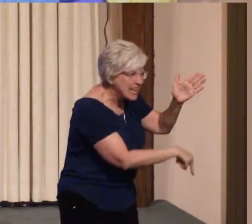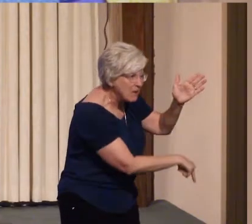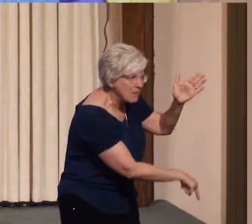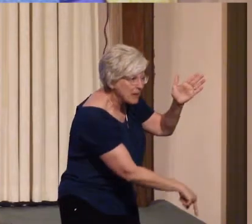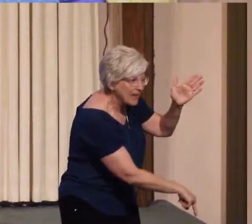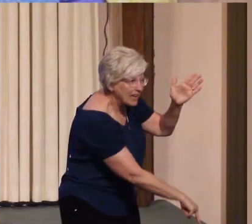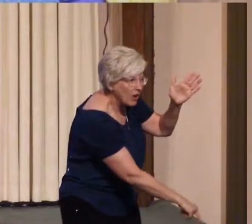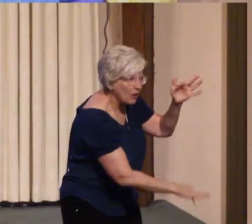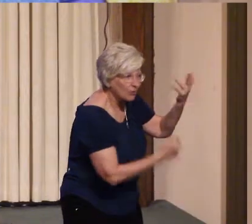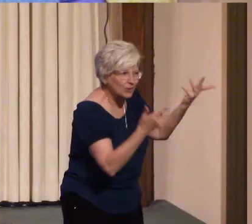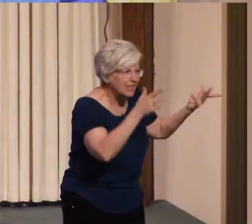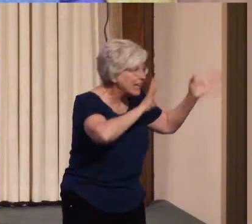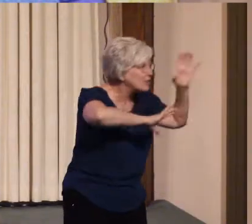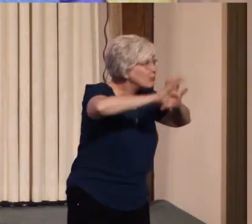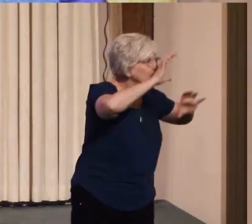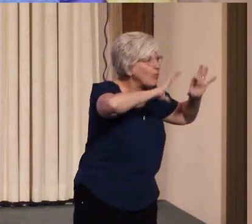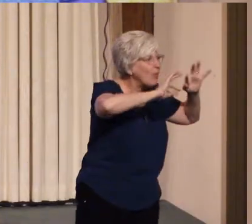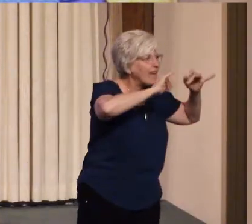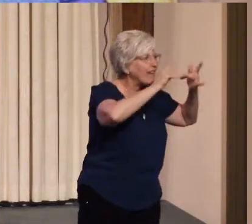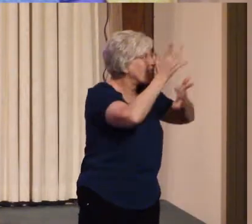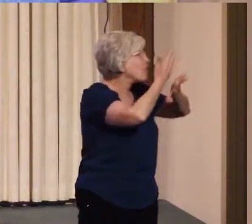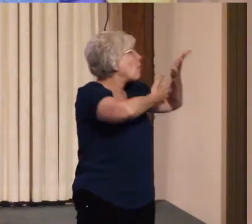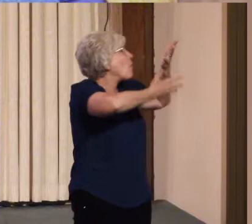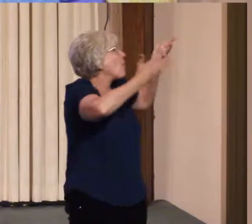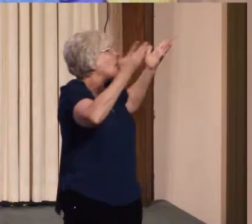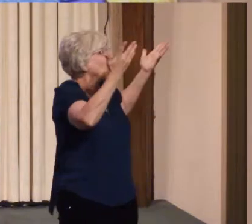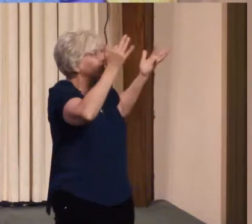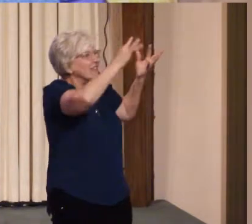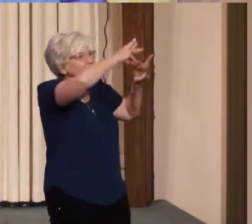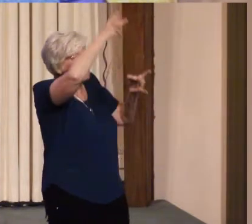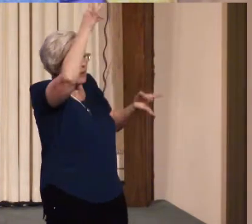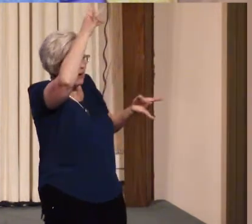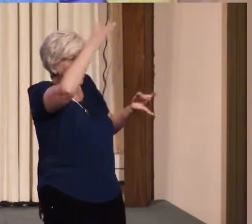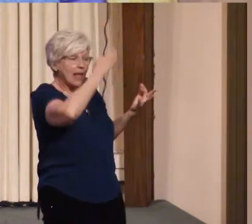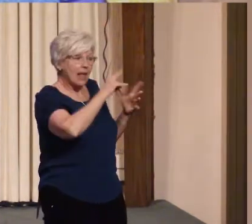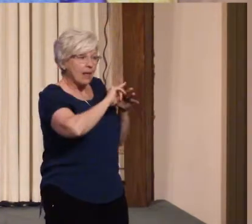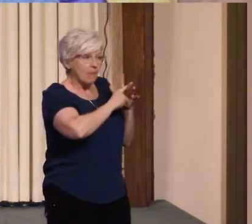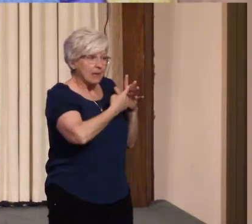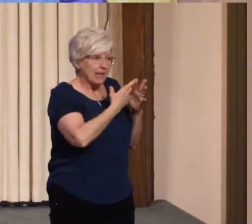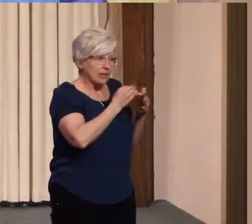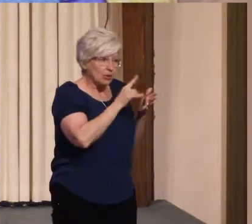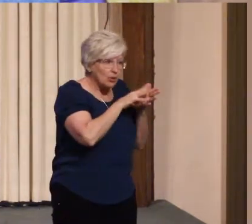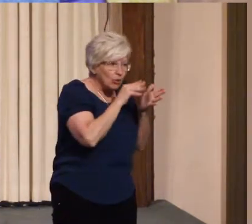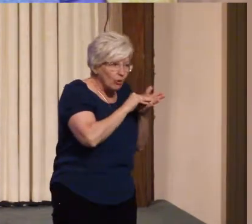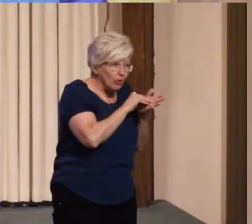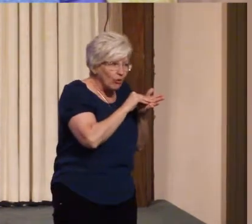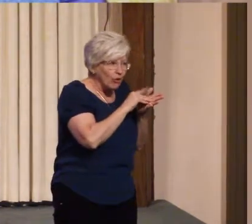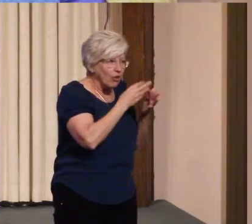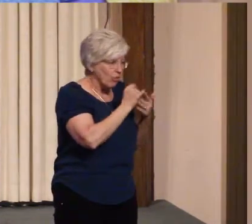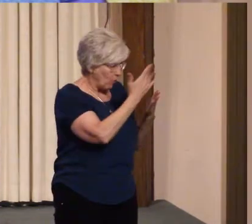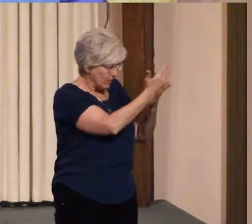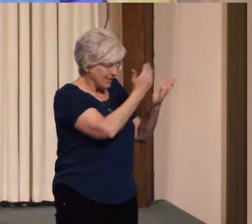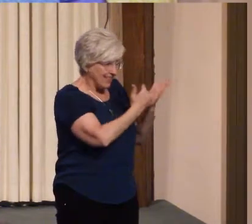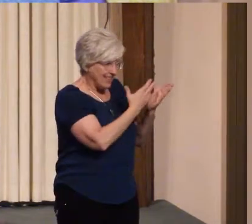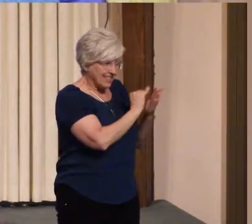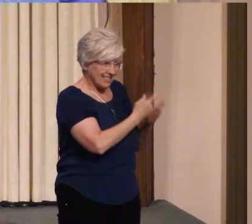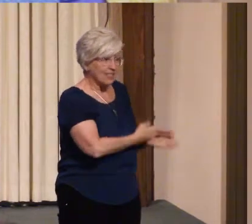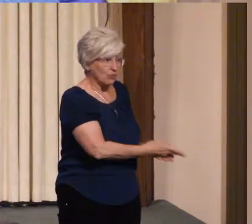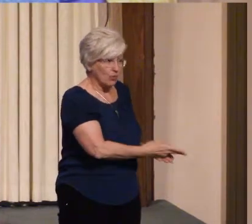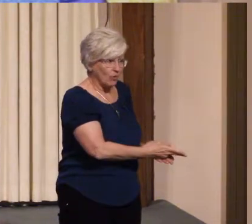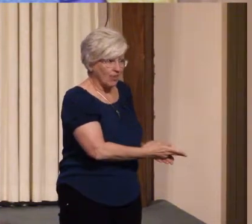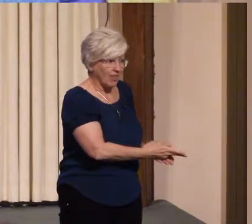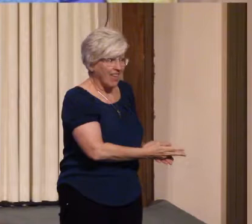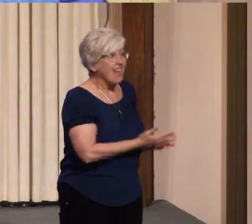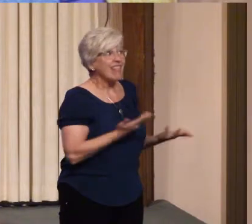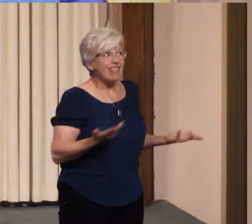spirit and begin to learn those lessons in the truth that there is more to this